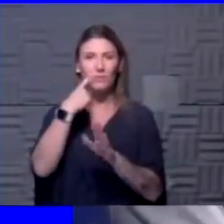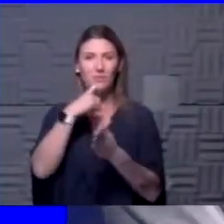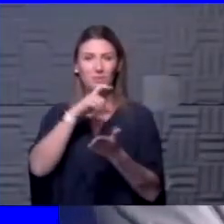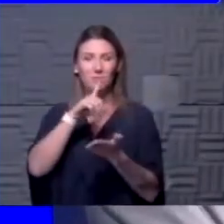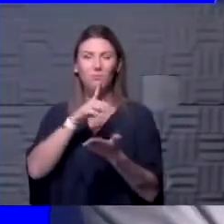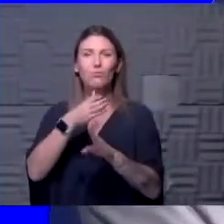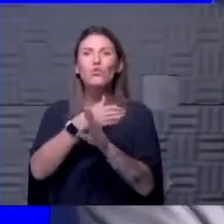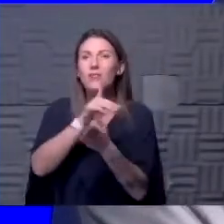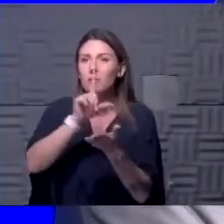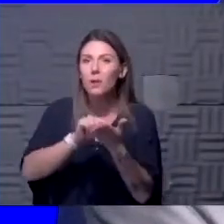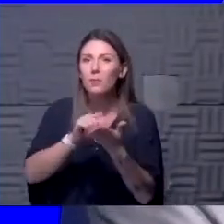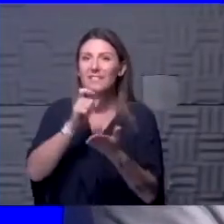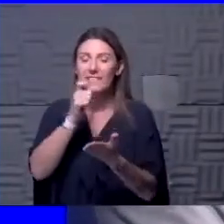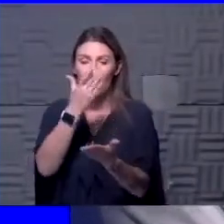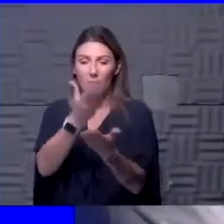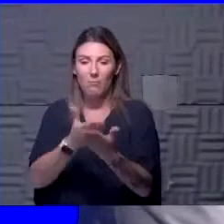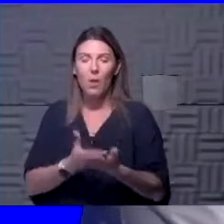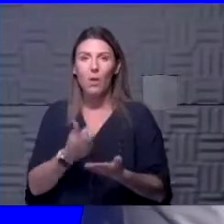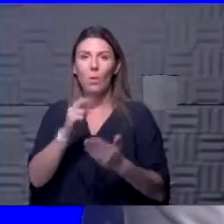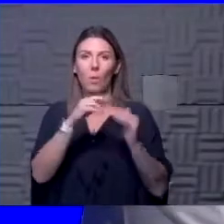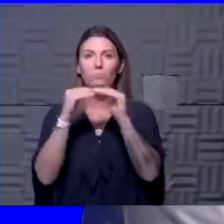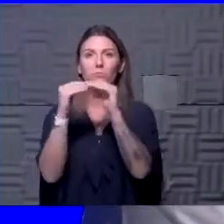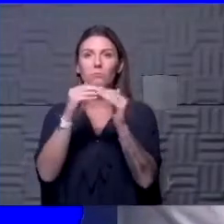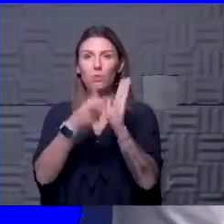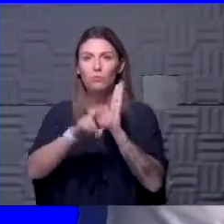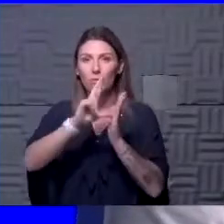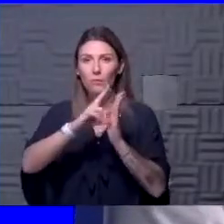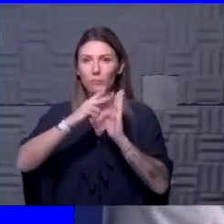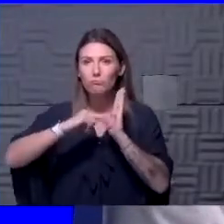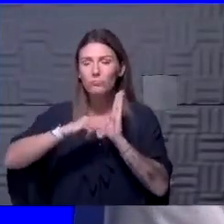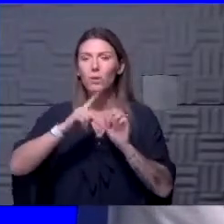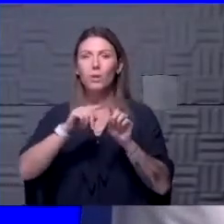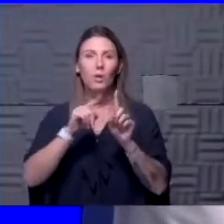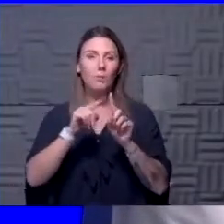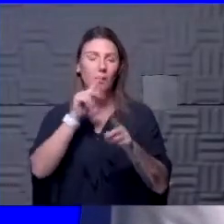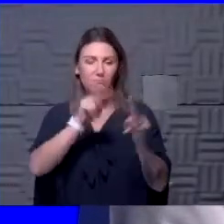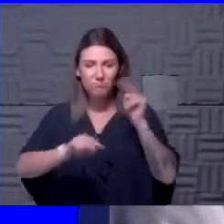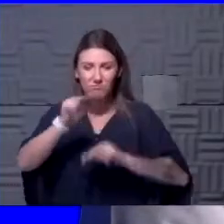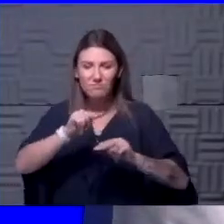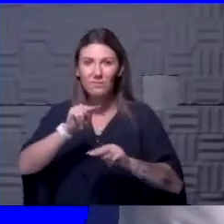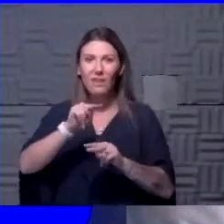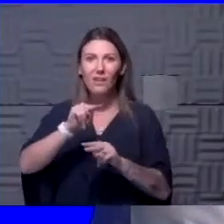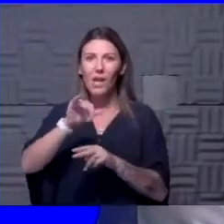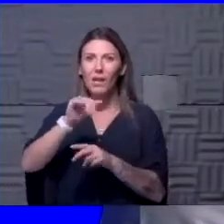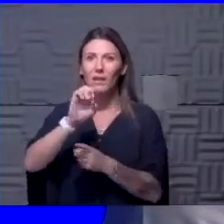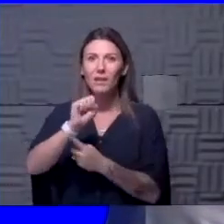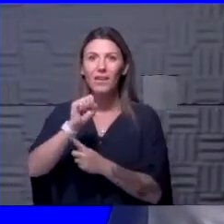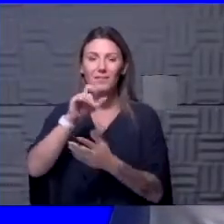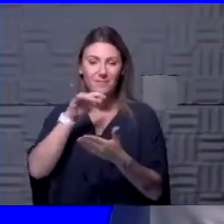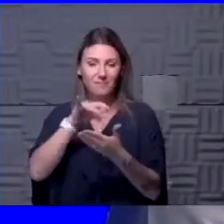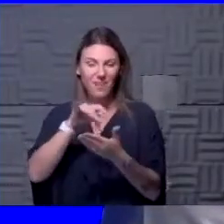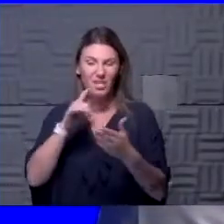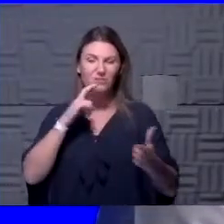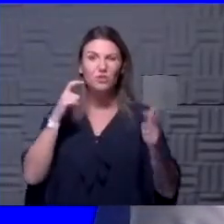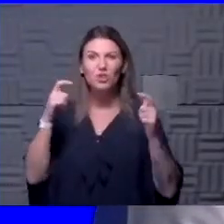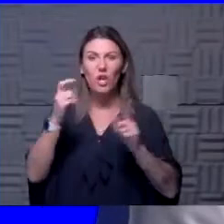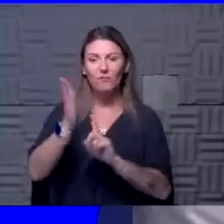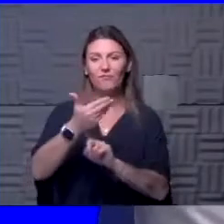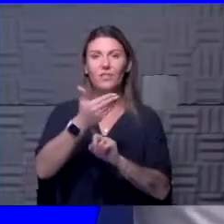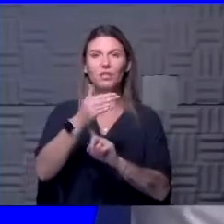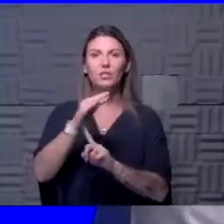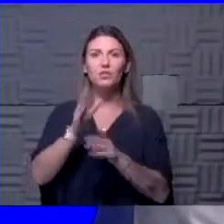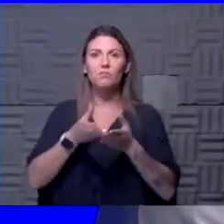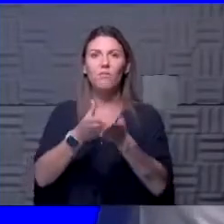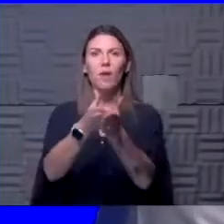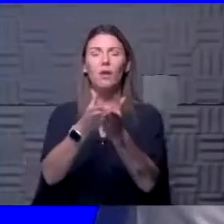hasn't been validated or peer reviewed yet. But looking at a case study from a large fishing vessel out in Seattle that went